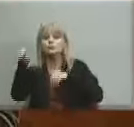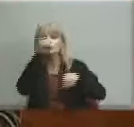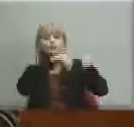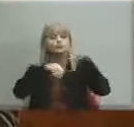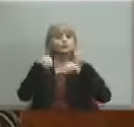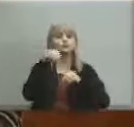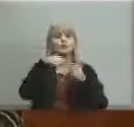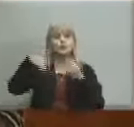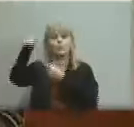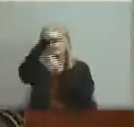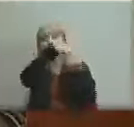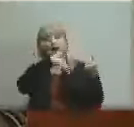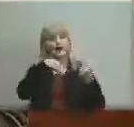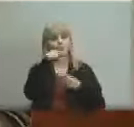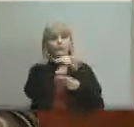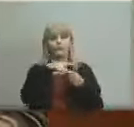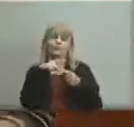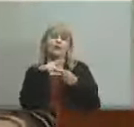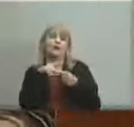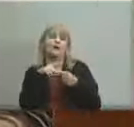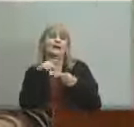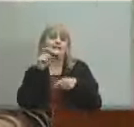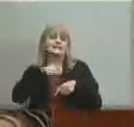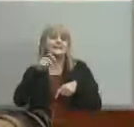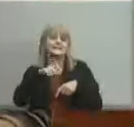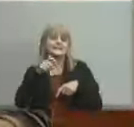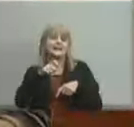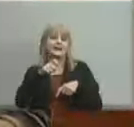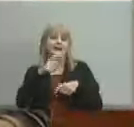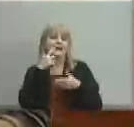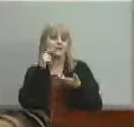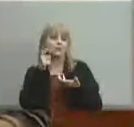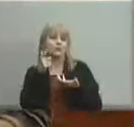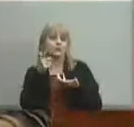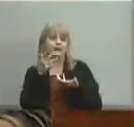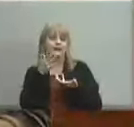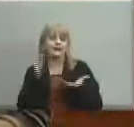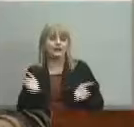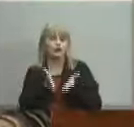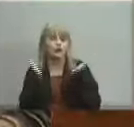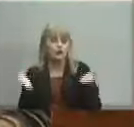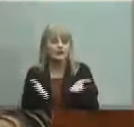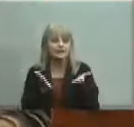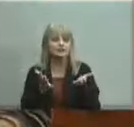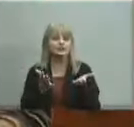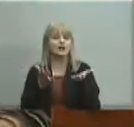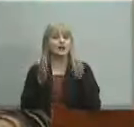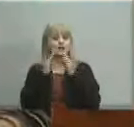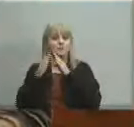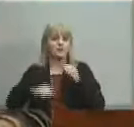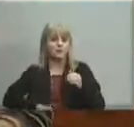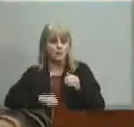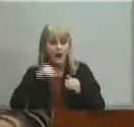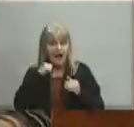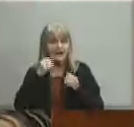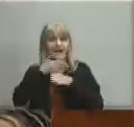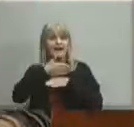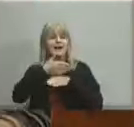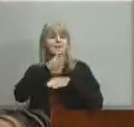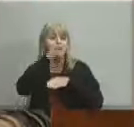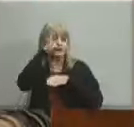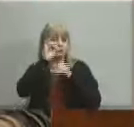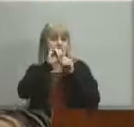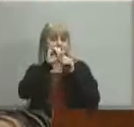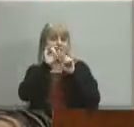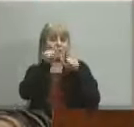more even dispersion across the district it will encourage community pride parent involvement after school enrichment will be more accessible kids will spend less